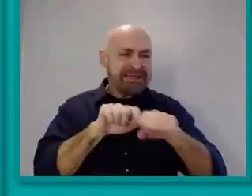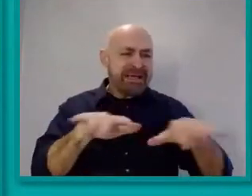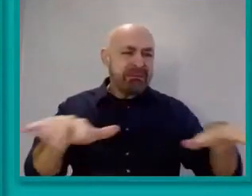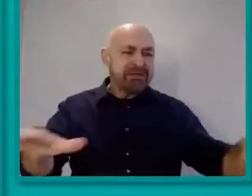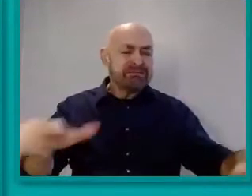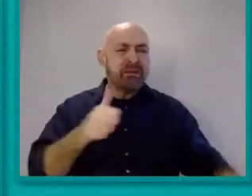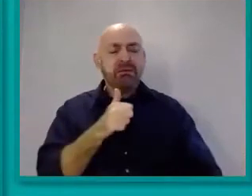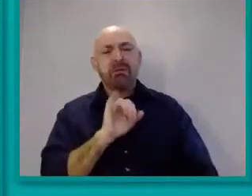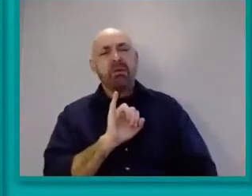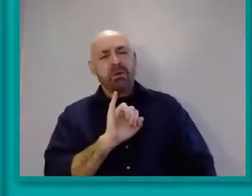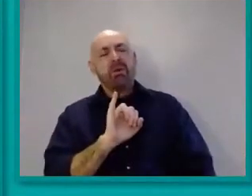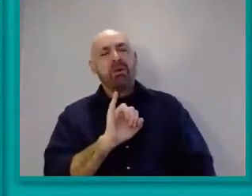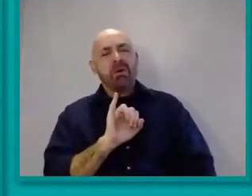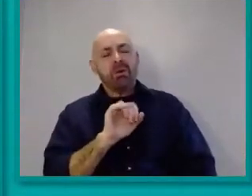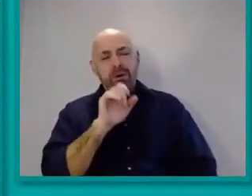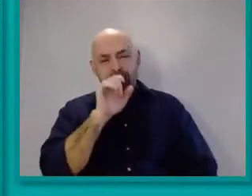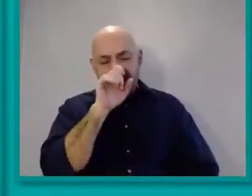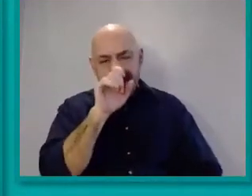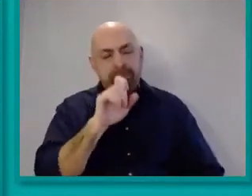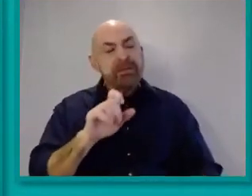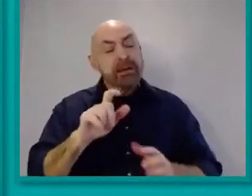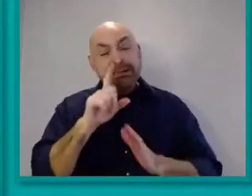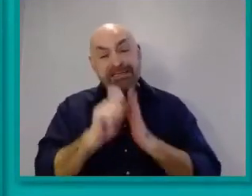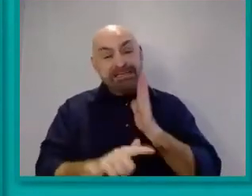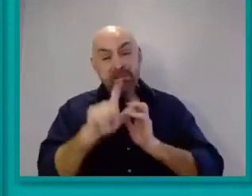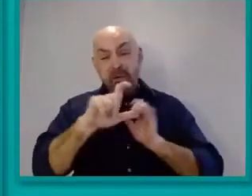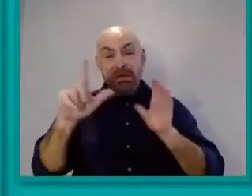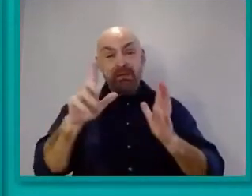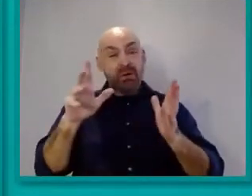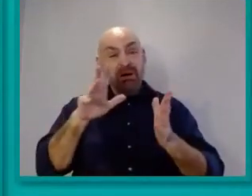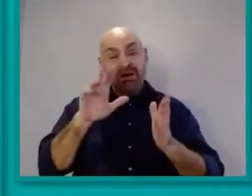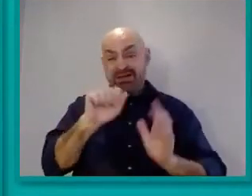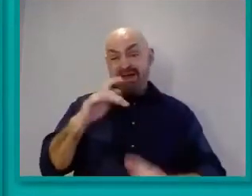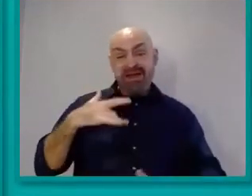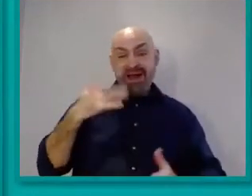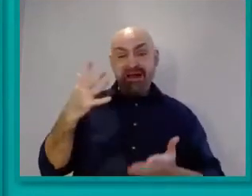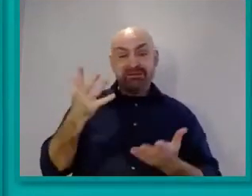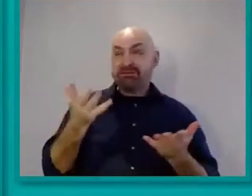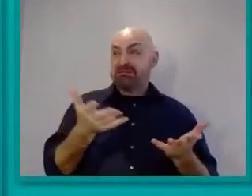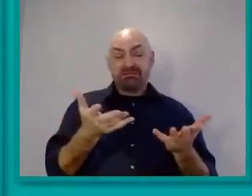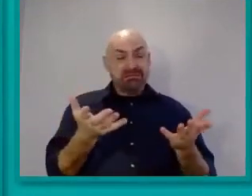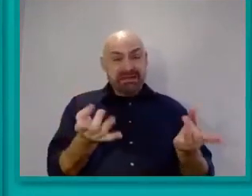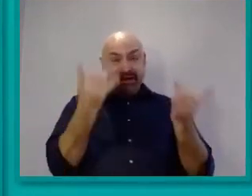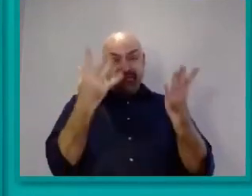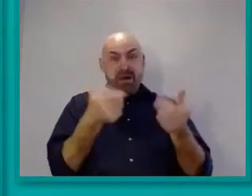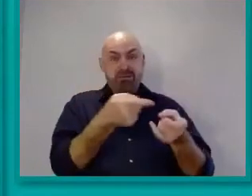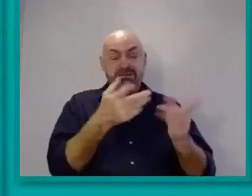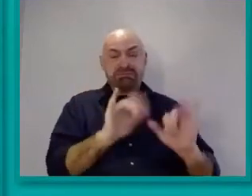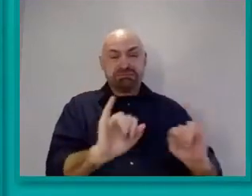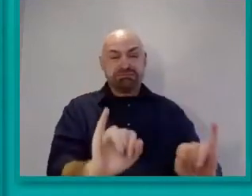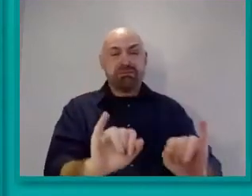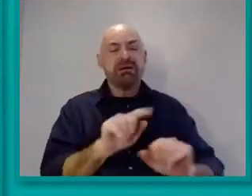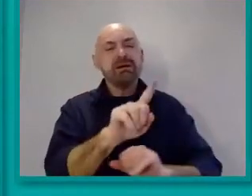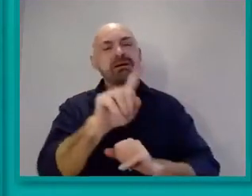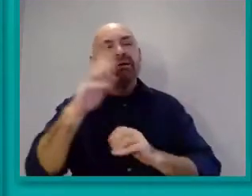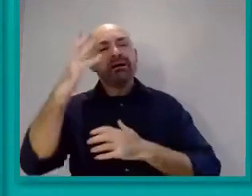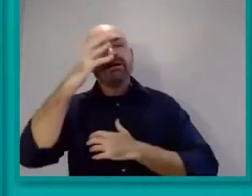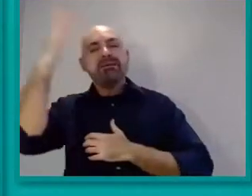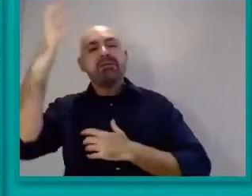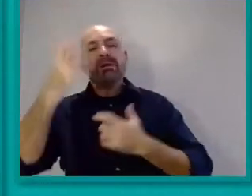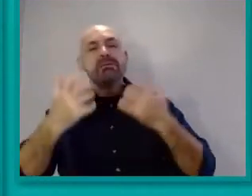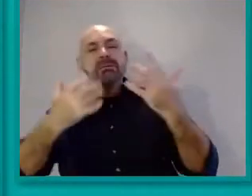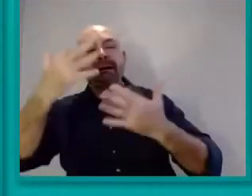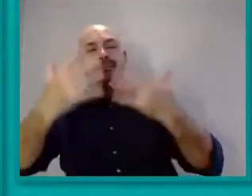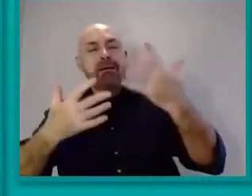And disabled people have paid the price, often with their lives. The government data has told us that if you are